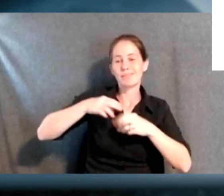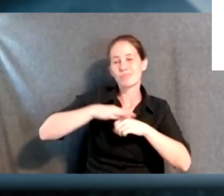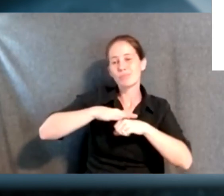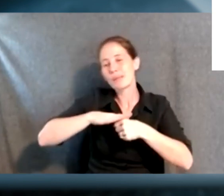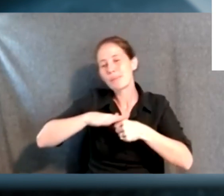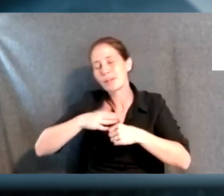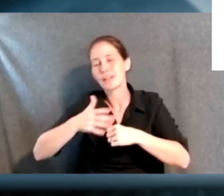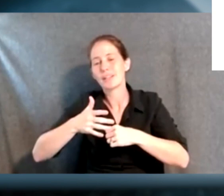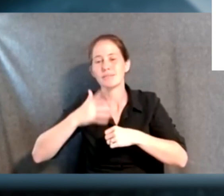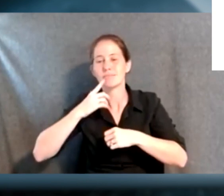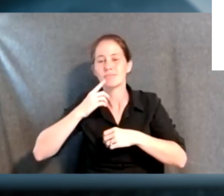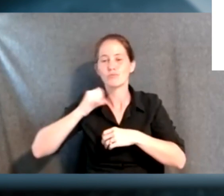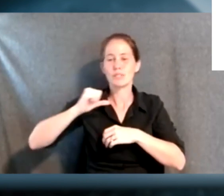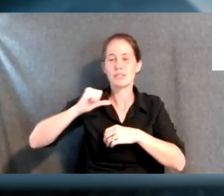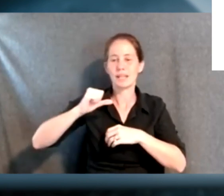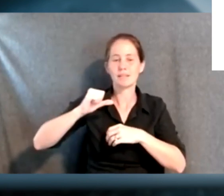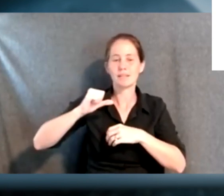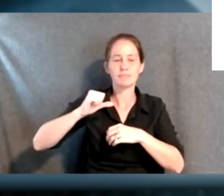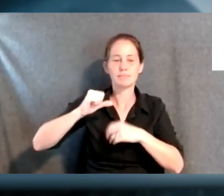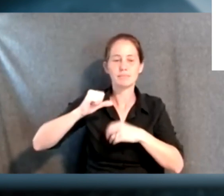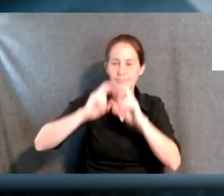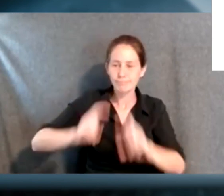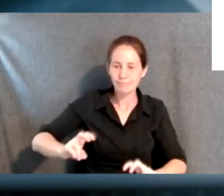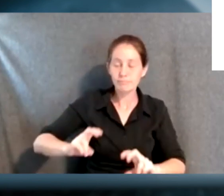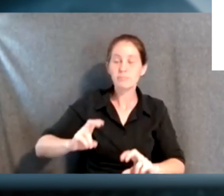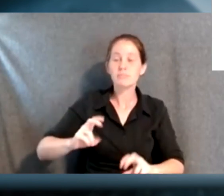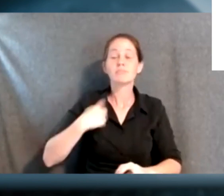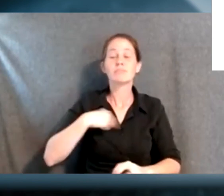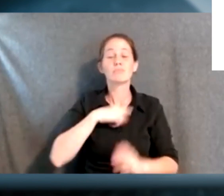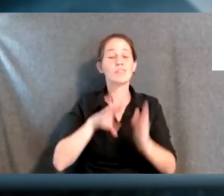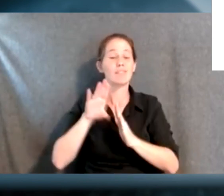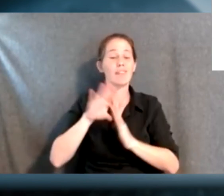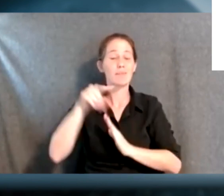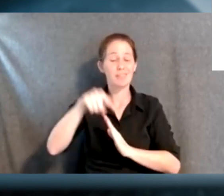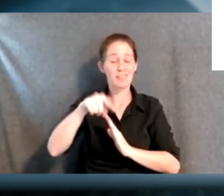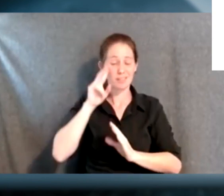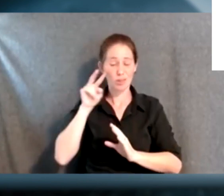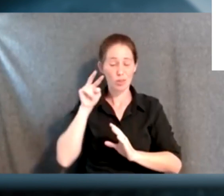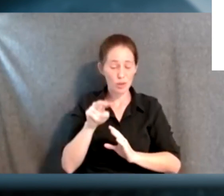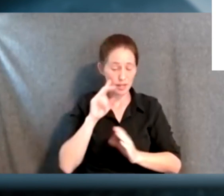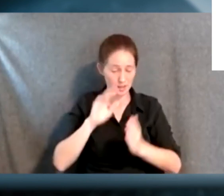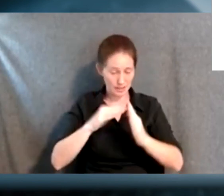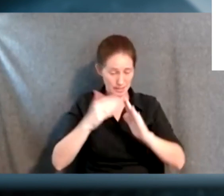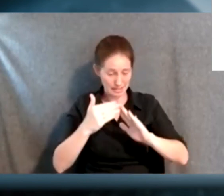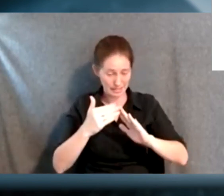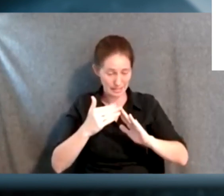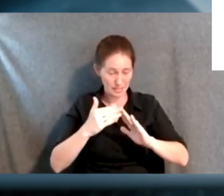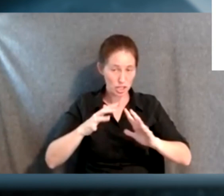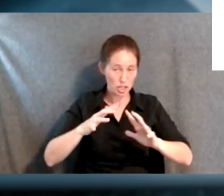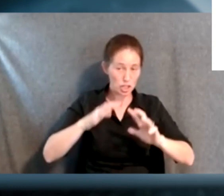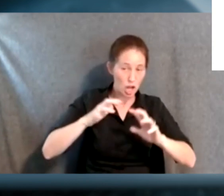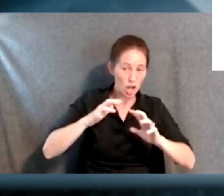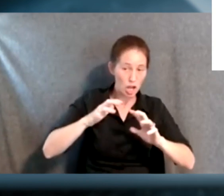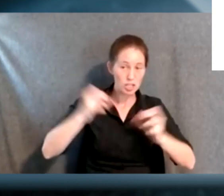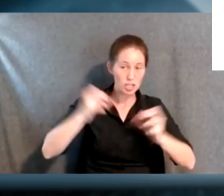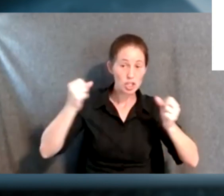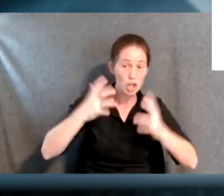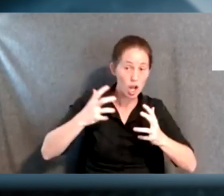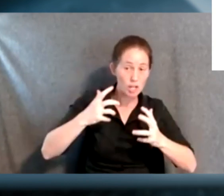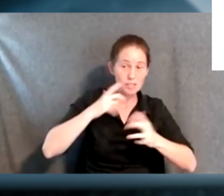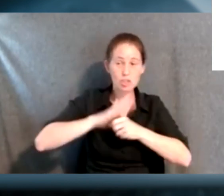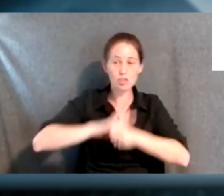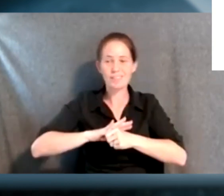So we developed this look at what the city's shocks and stresses are. So shocks are